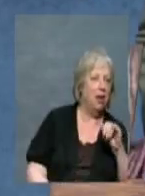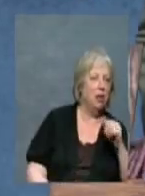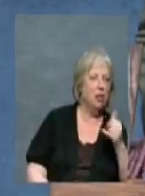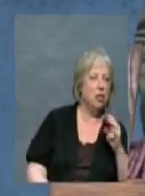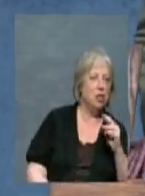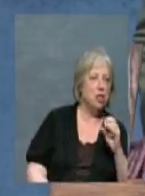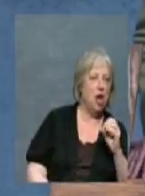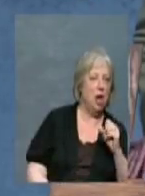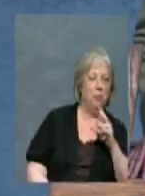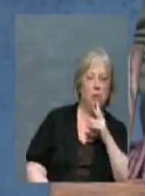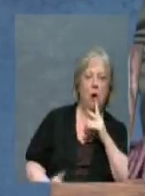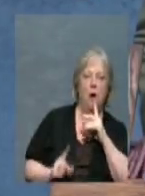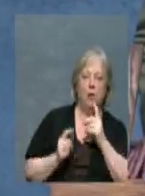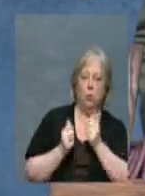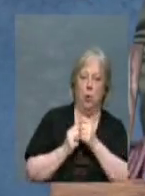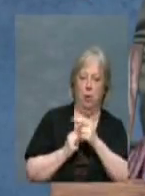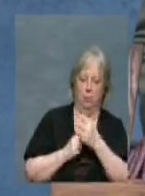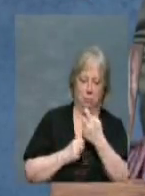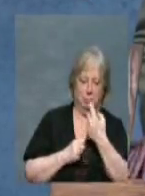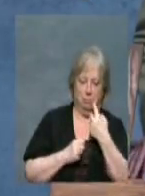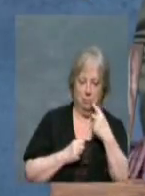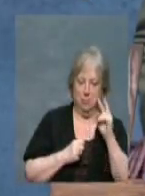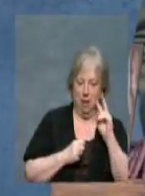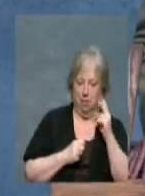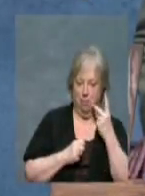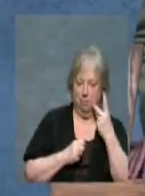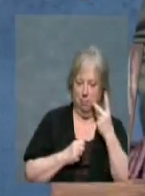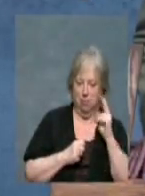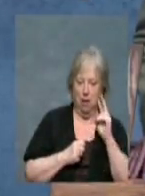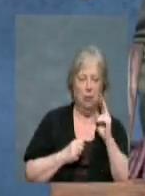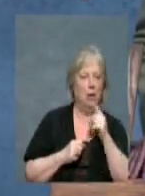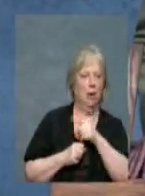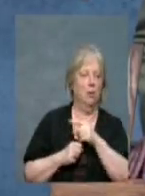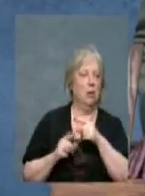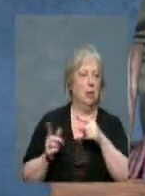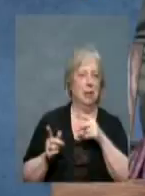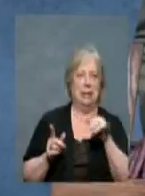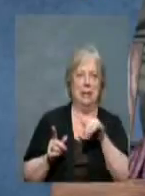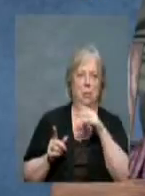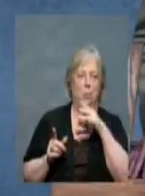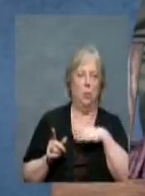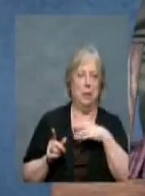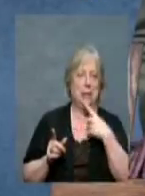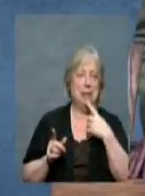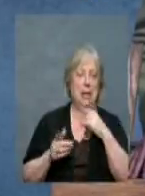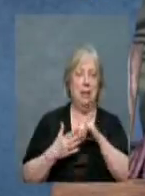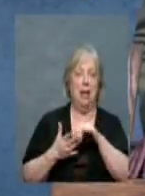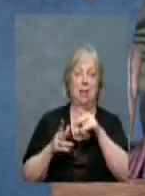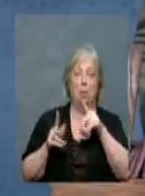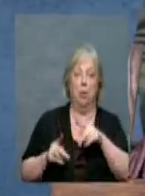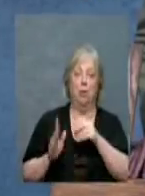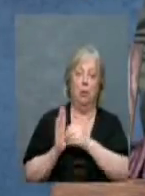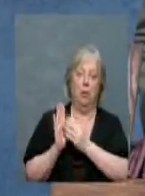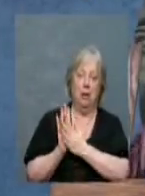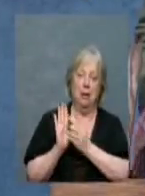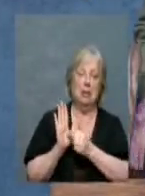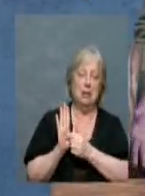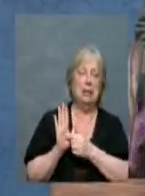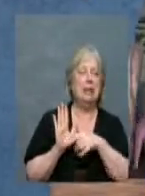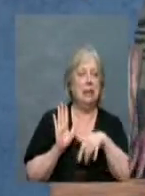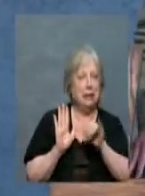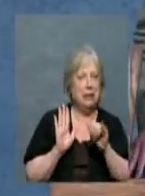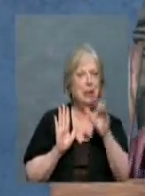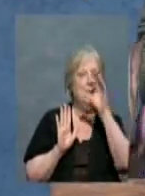talked to her in the last day or two, and she said that the person that we have on our list is still